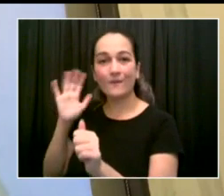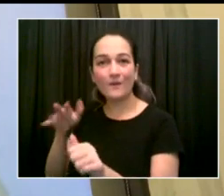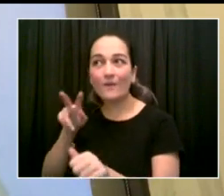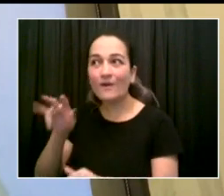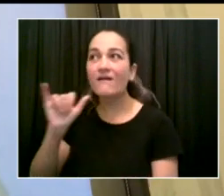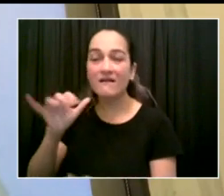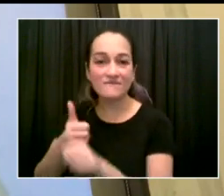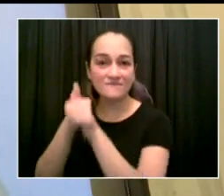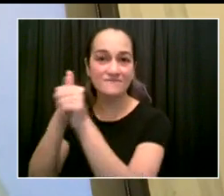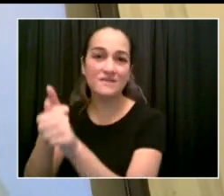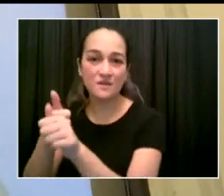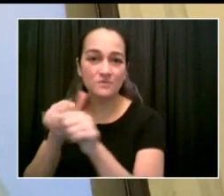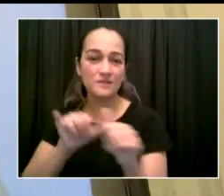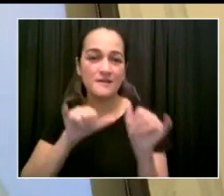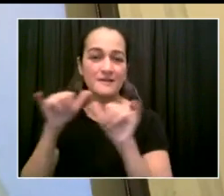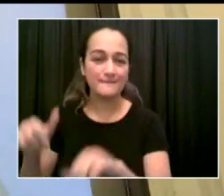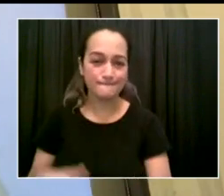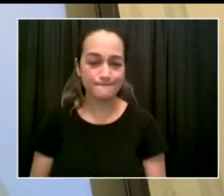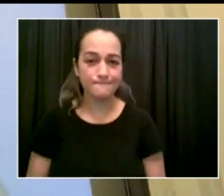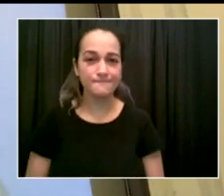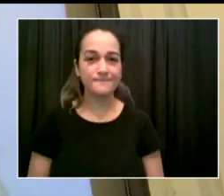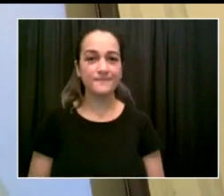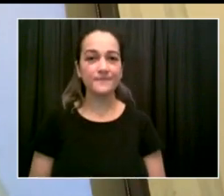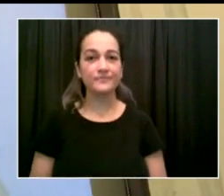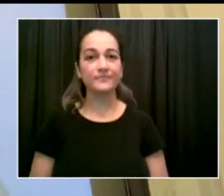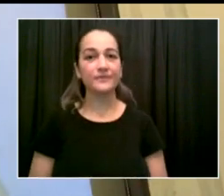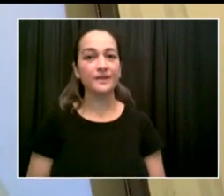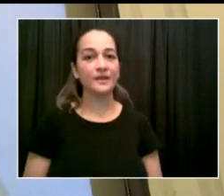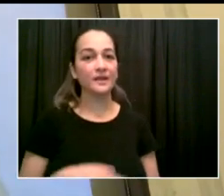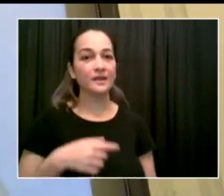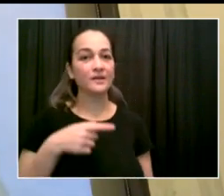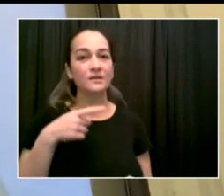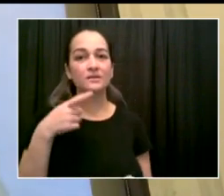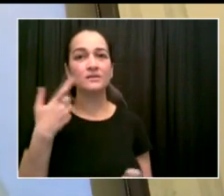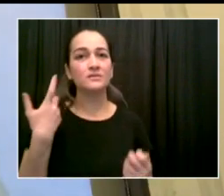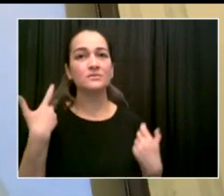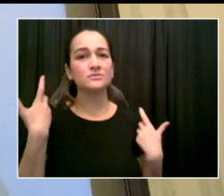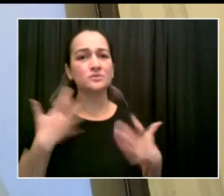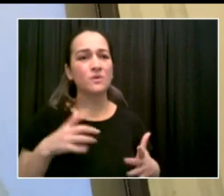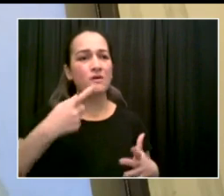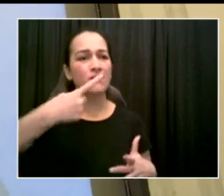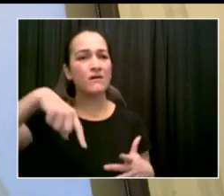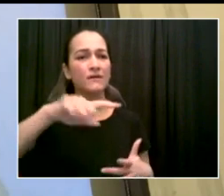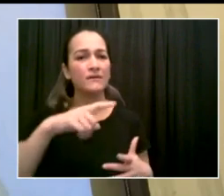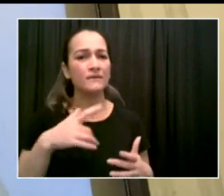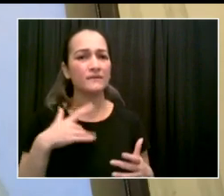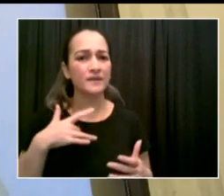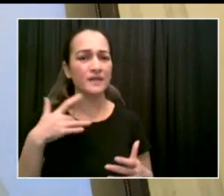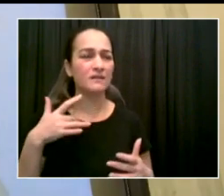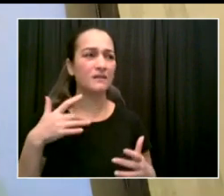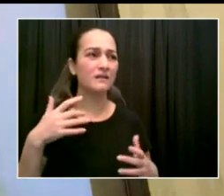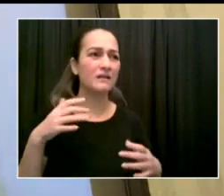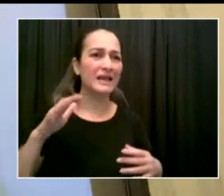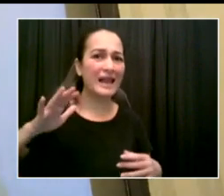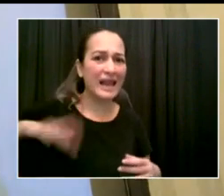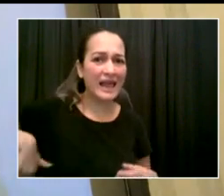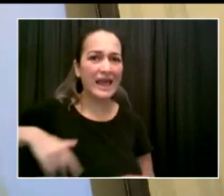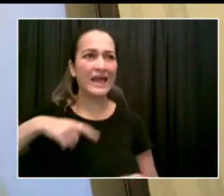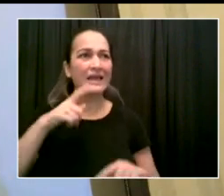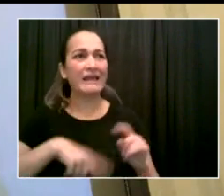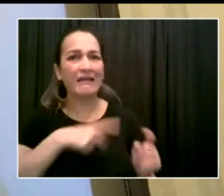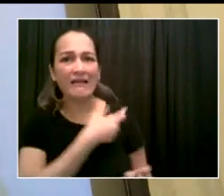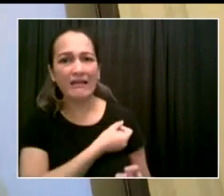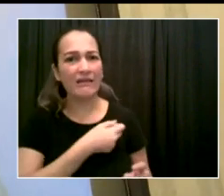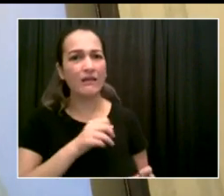the vaccine and sadly now it's too late. How painfully do we remember those scenes of health care